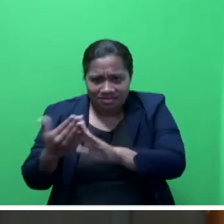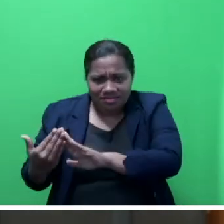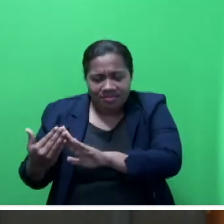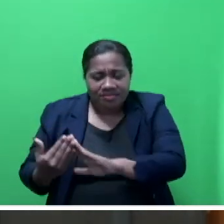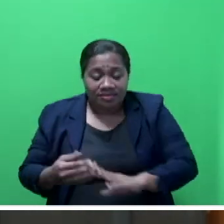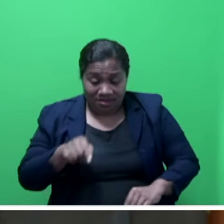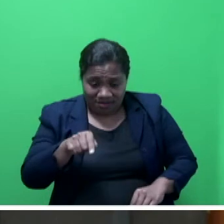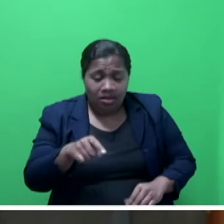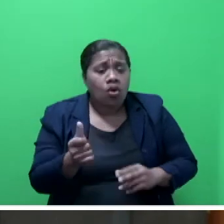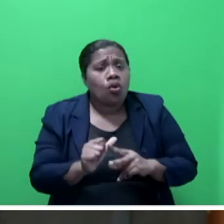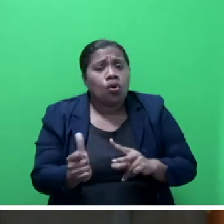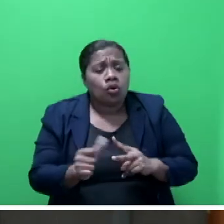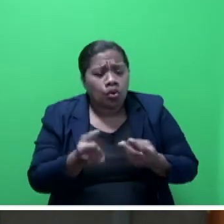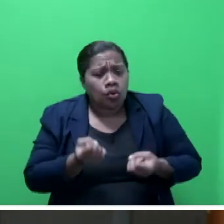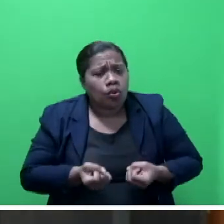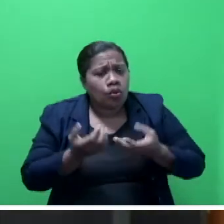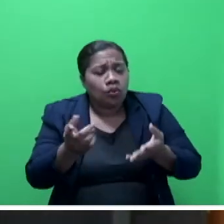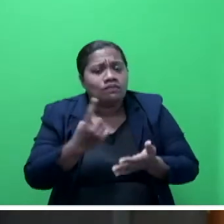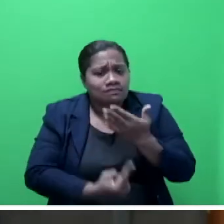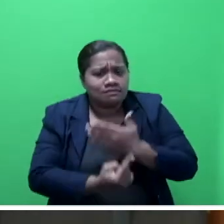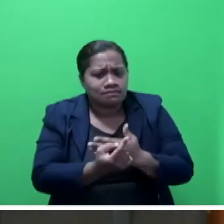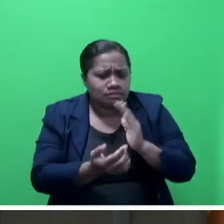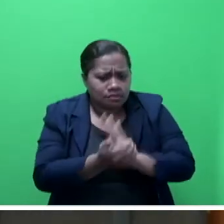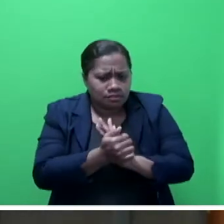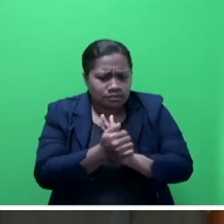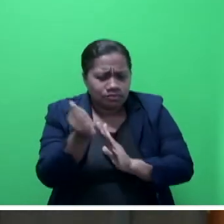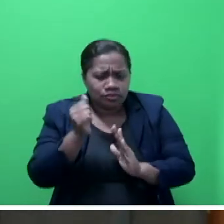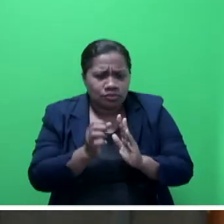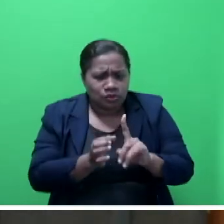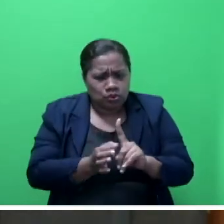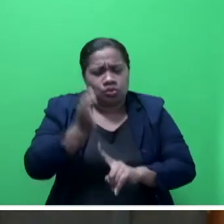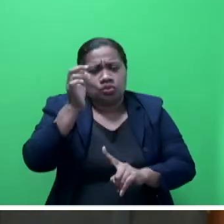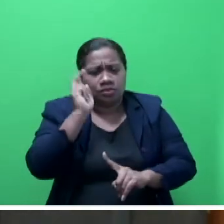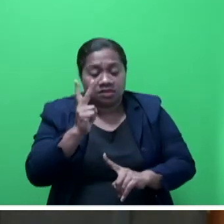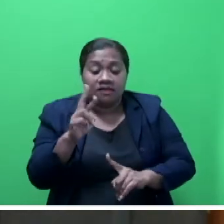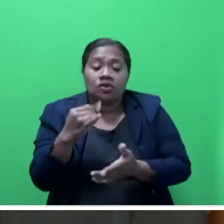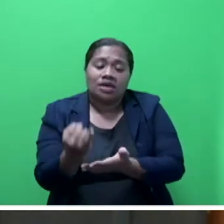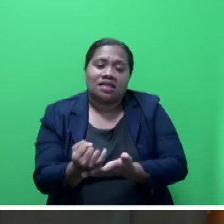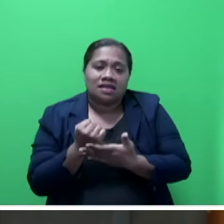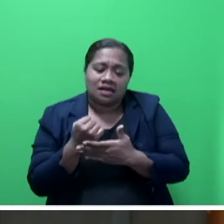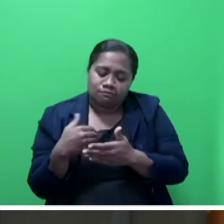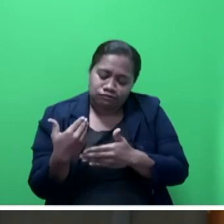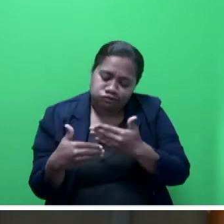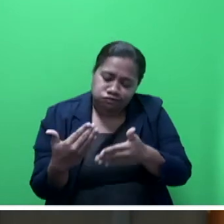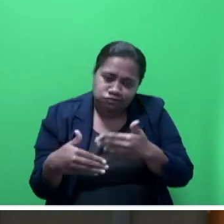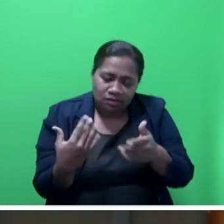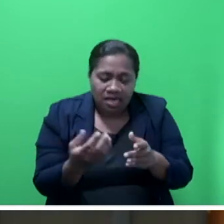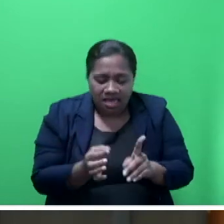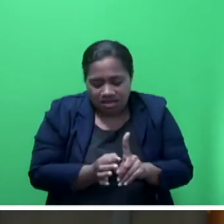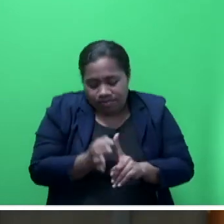knowledge and upskilling of youth for income generation and improvement of livelihoods.